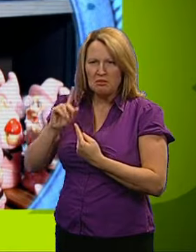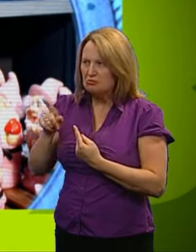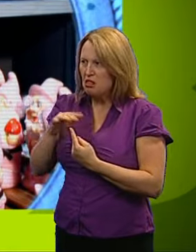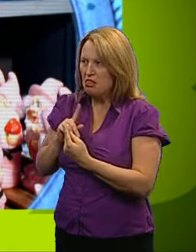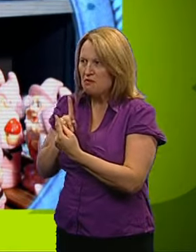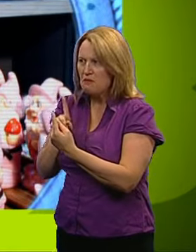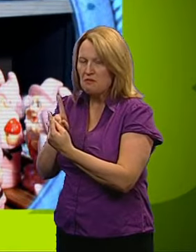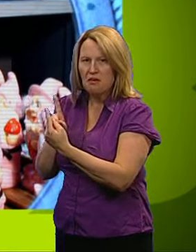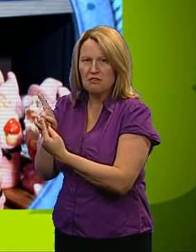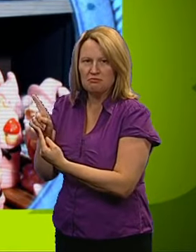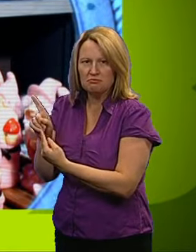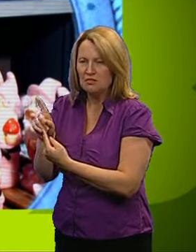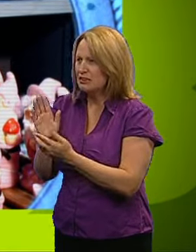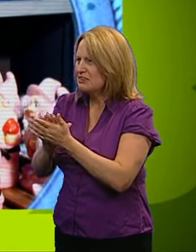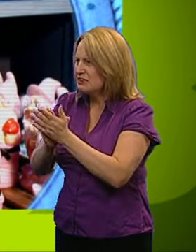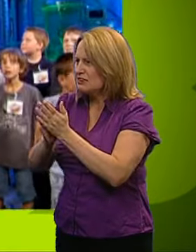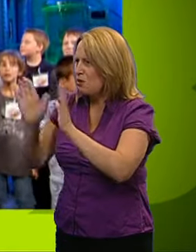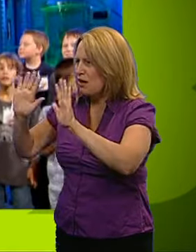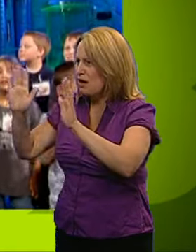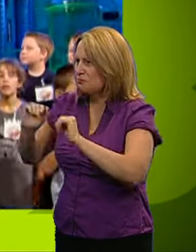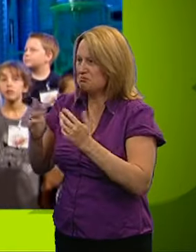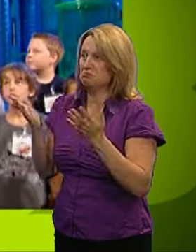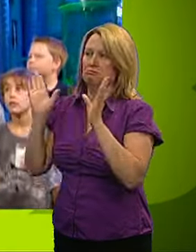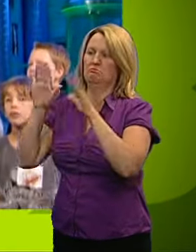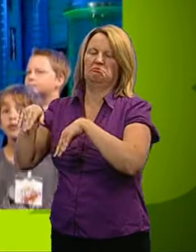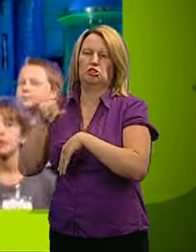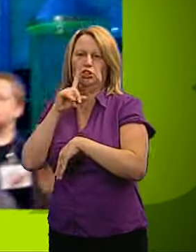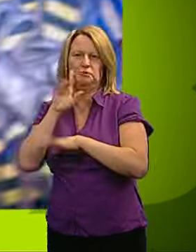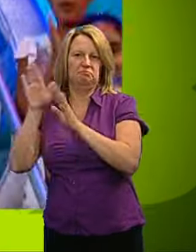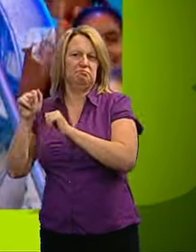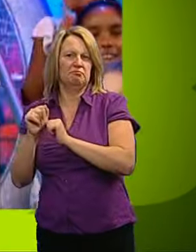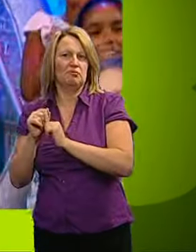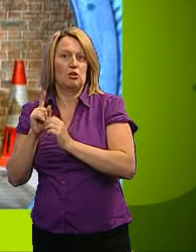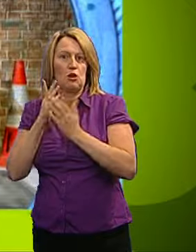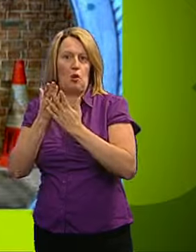stalking her. Nan, wake her. Best not to wake her. All right, let's have a look at who's trying to get into my lab today.